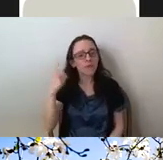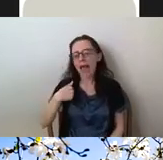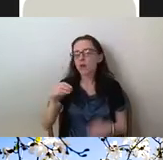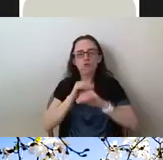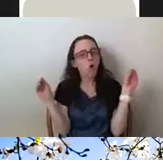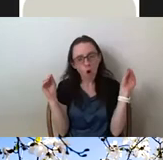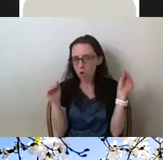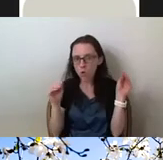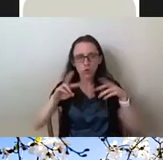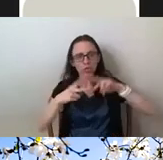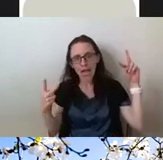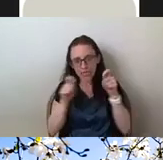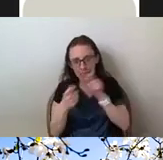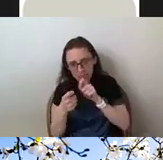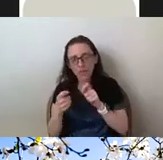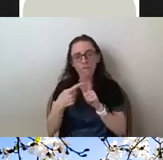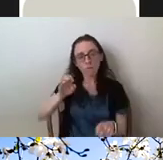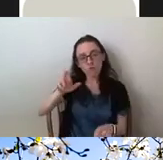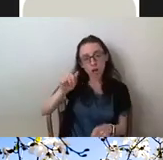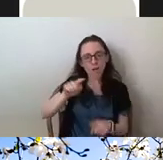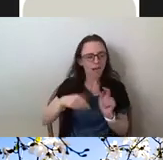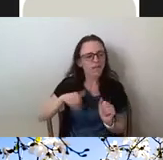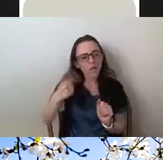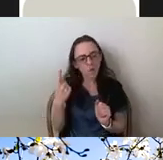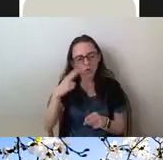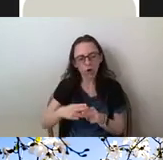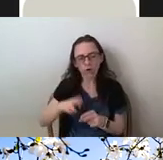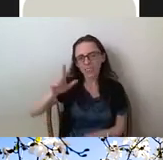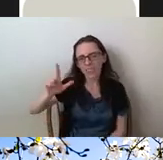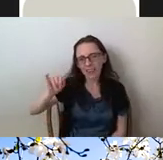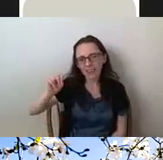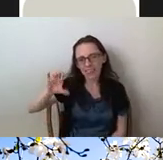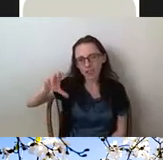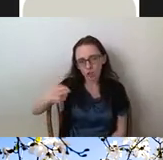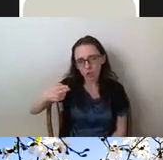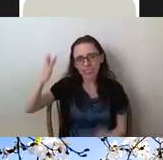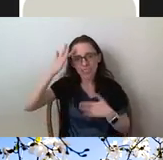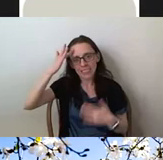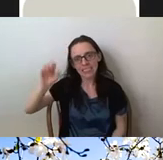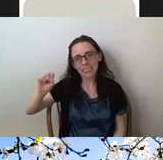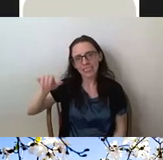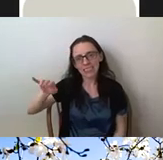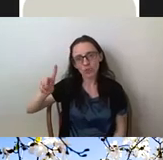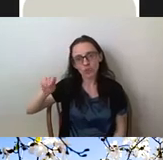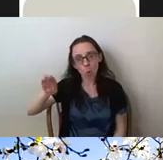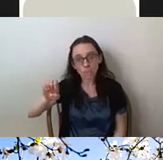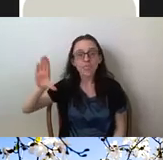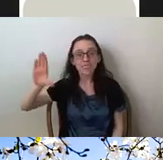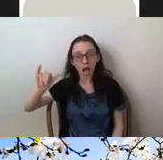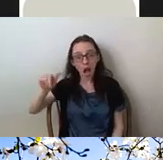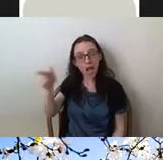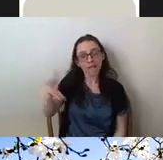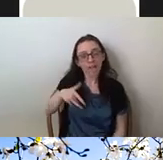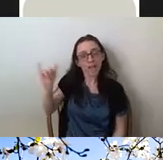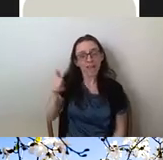has another mutation called Lynch syndrome. Sai felt that having to advocate for themselves as a non-binary individual